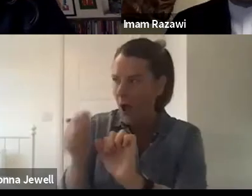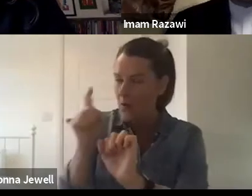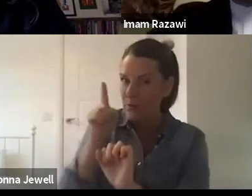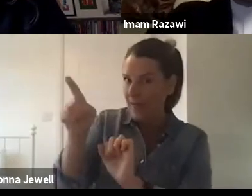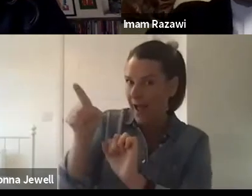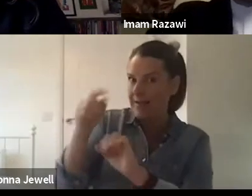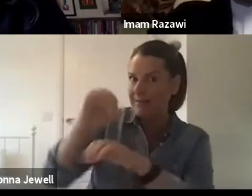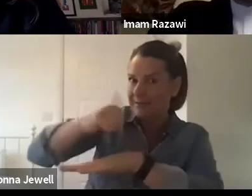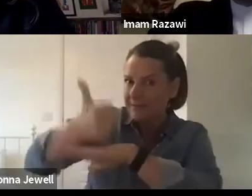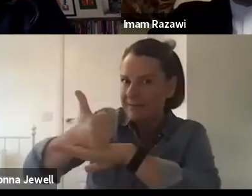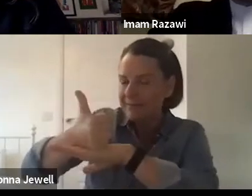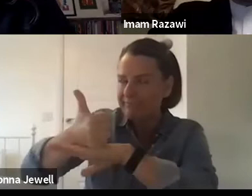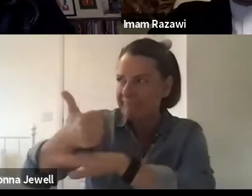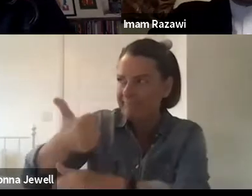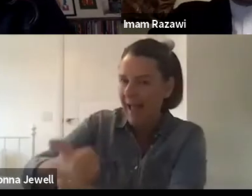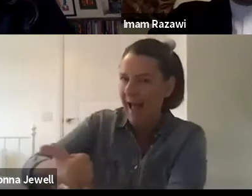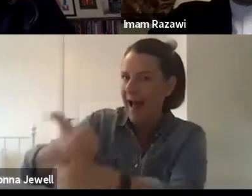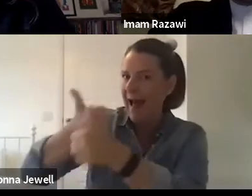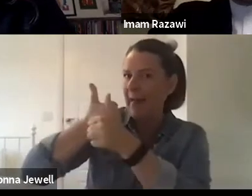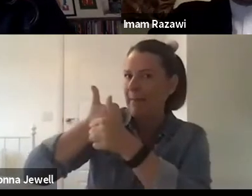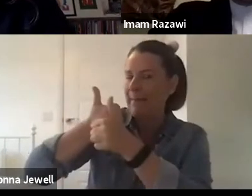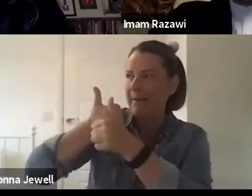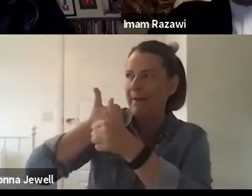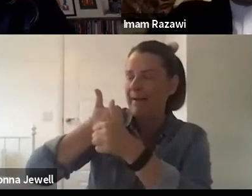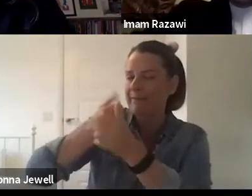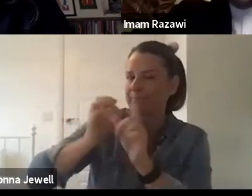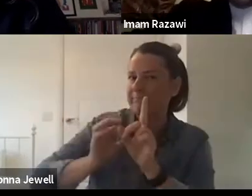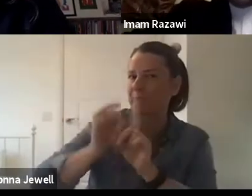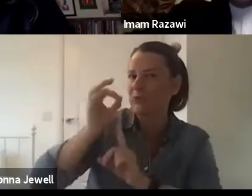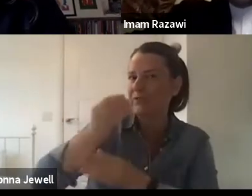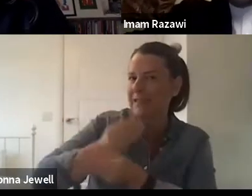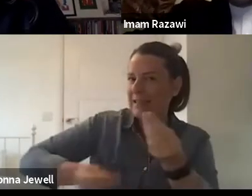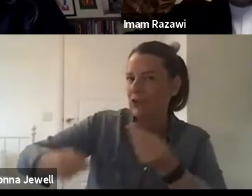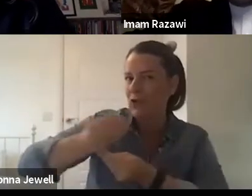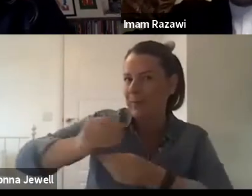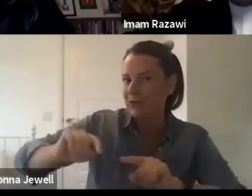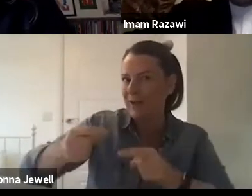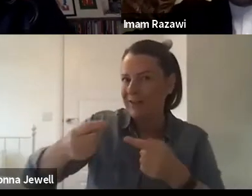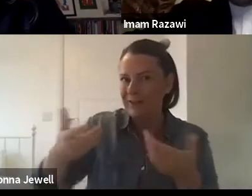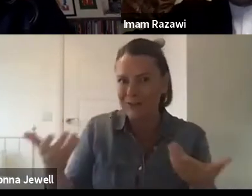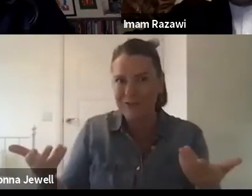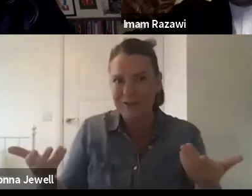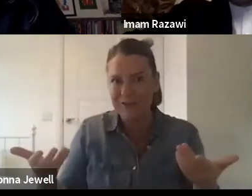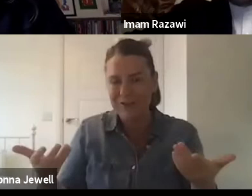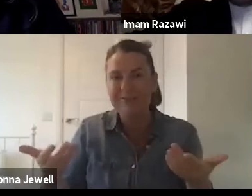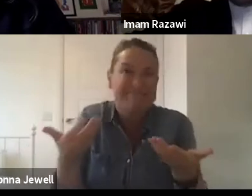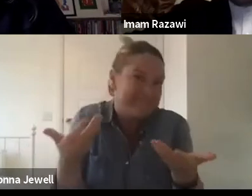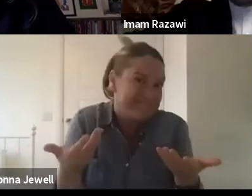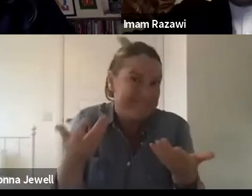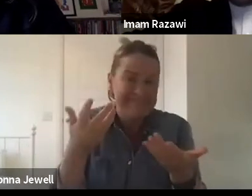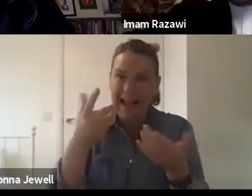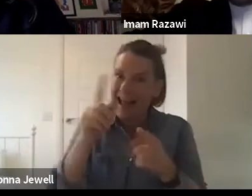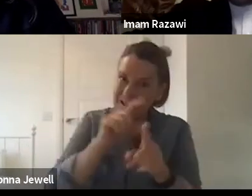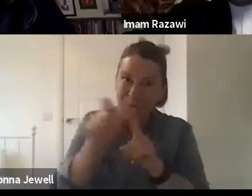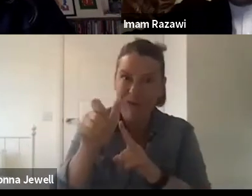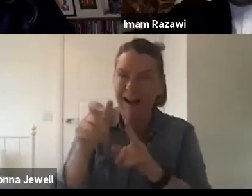the most significant economic challenges we face? And in Edinburgh, as in most cities around the world, that's poverty, that's